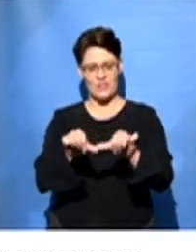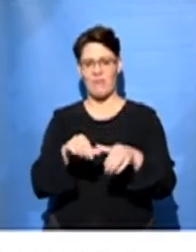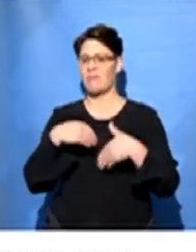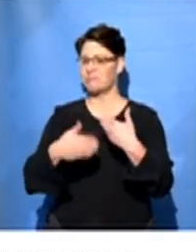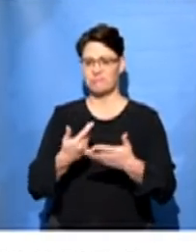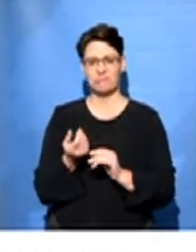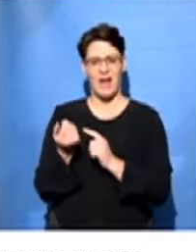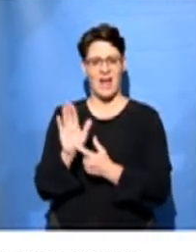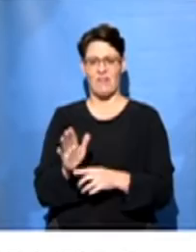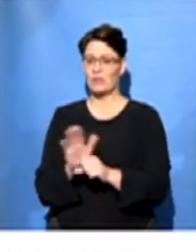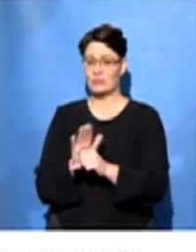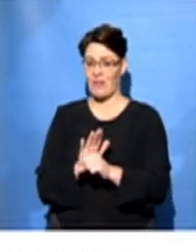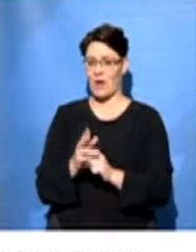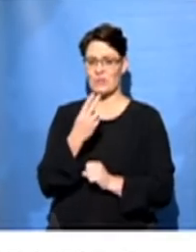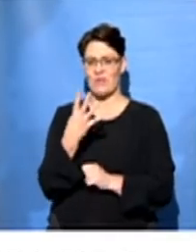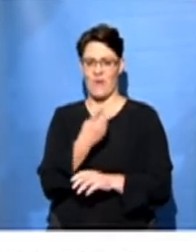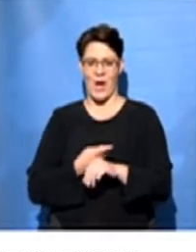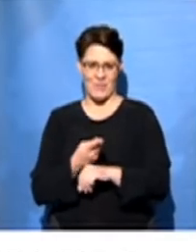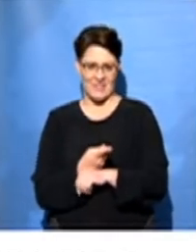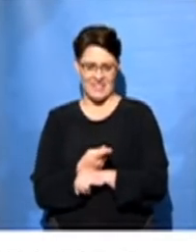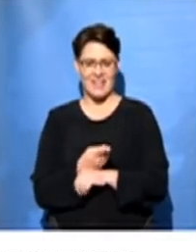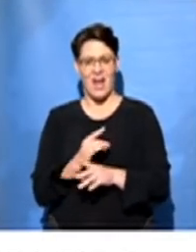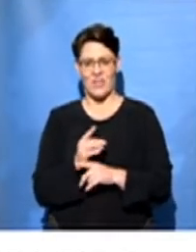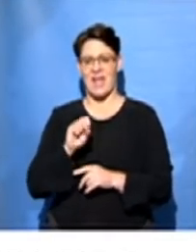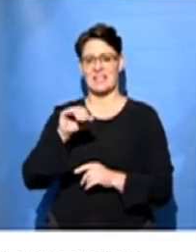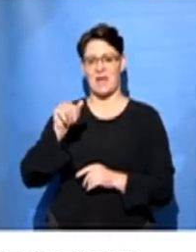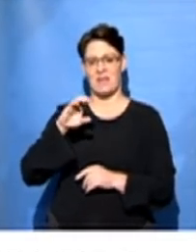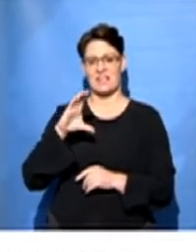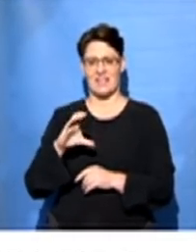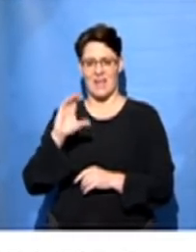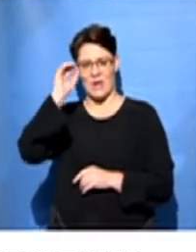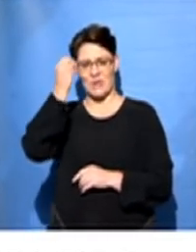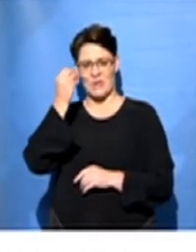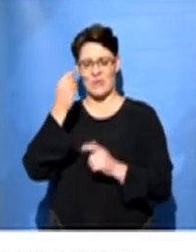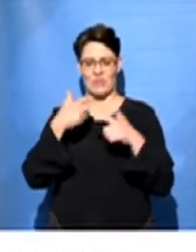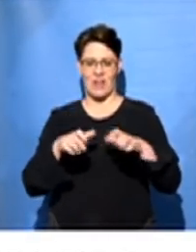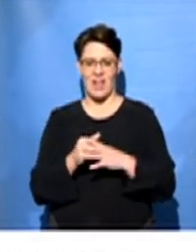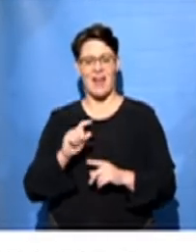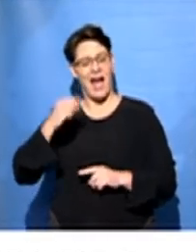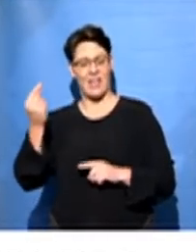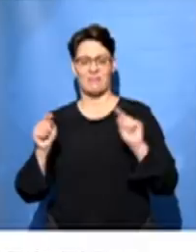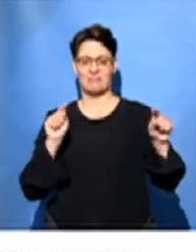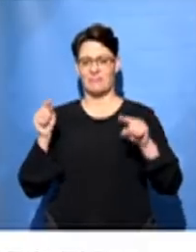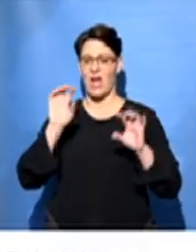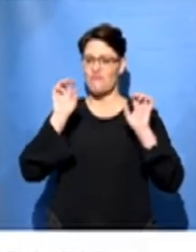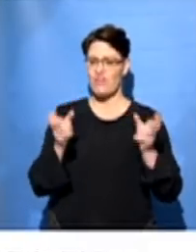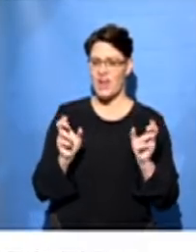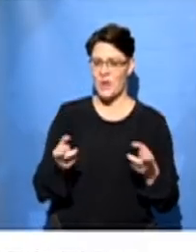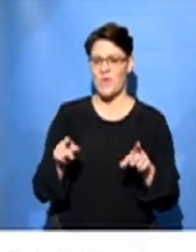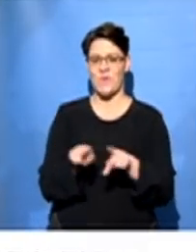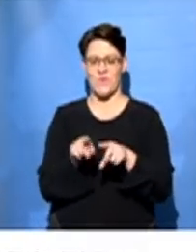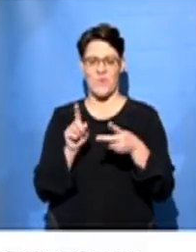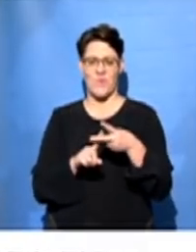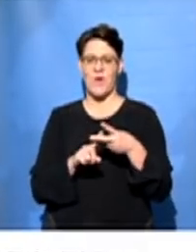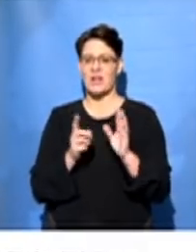rolling coverage, 24 hours of it, right here on the SABC News Channel and all of our other platforms, radio as